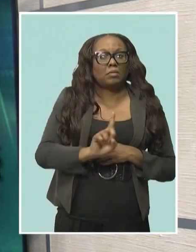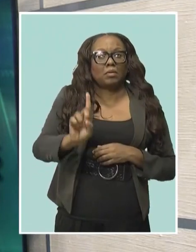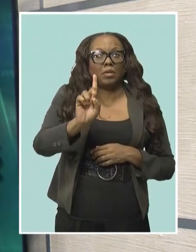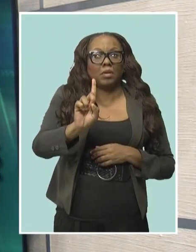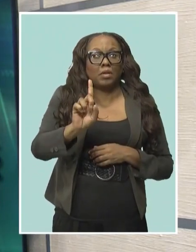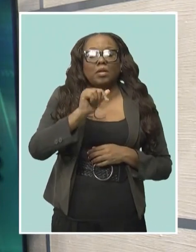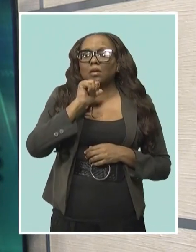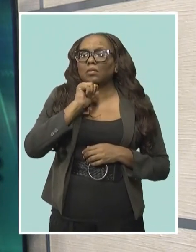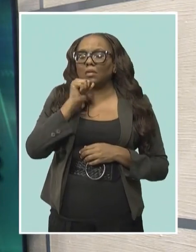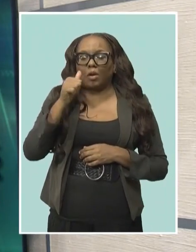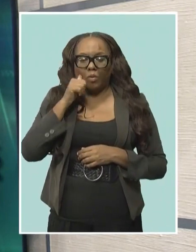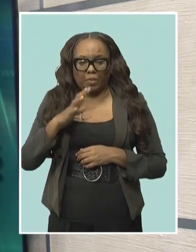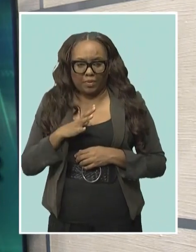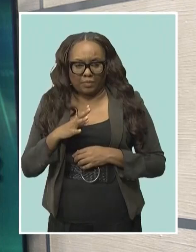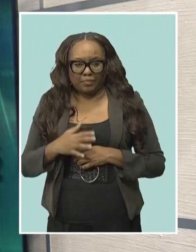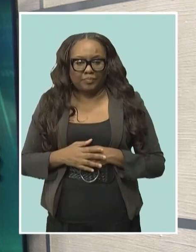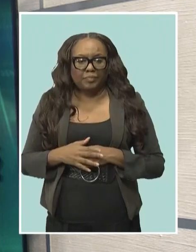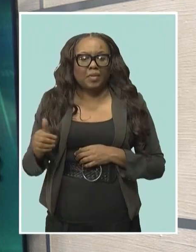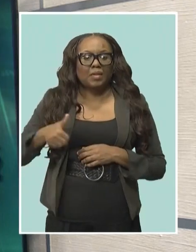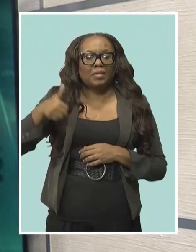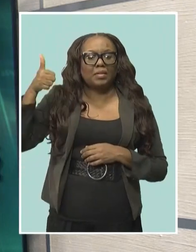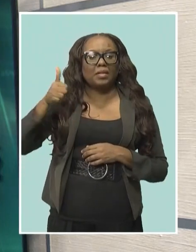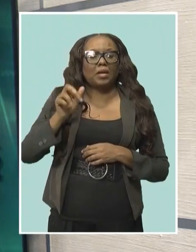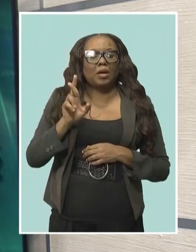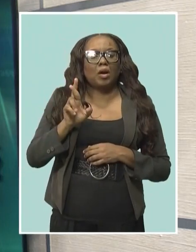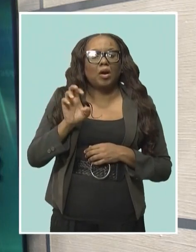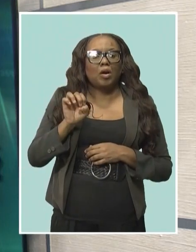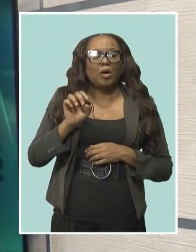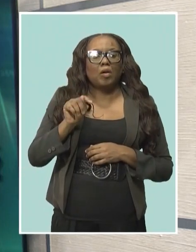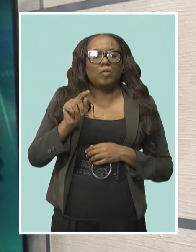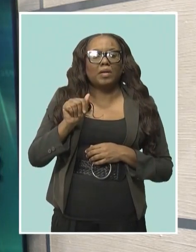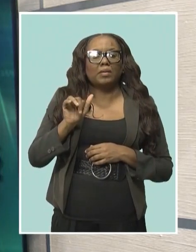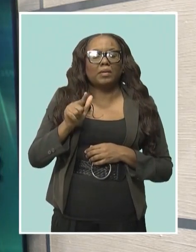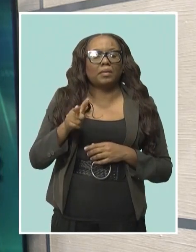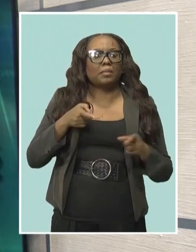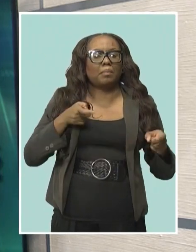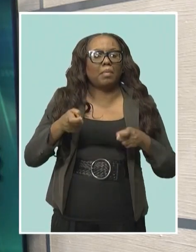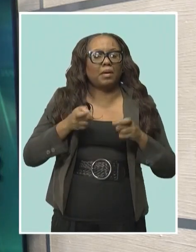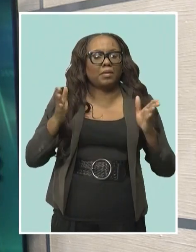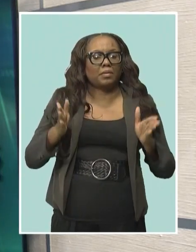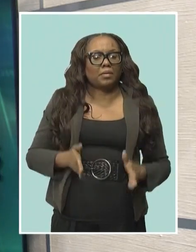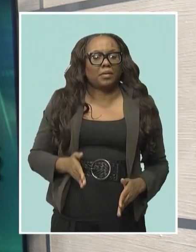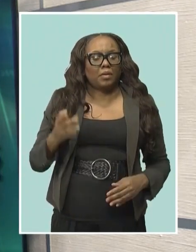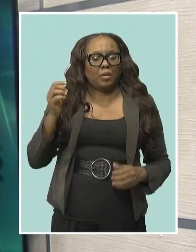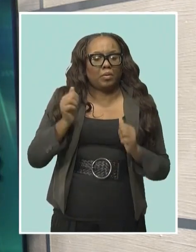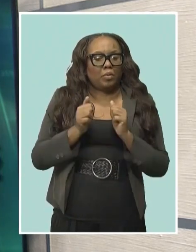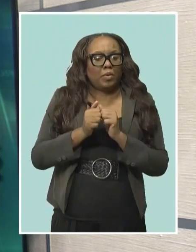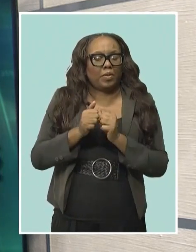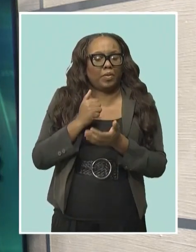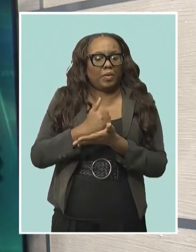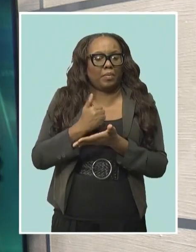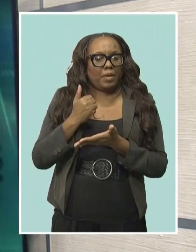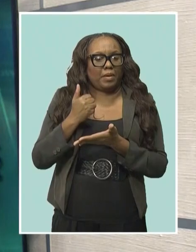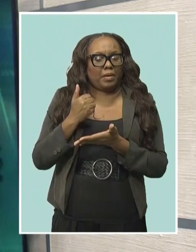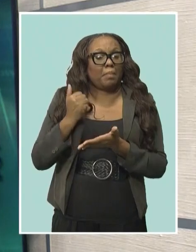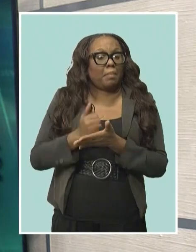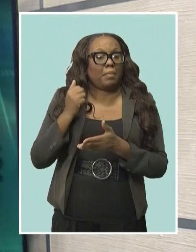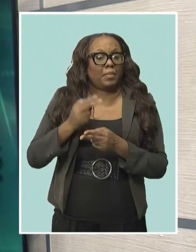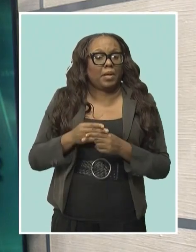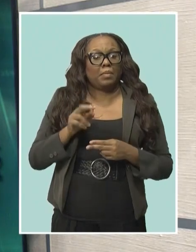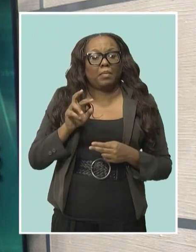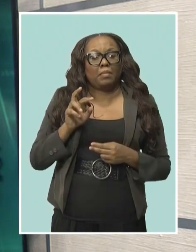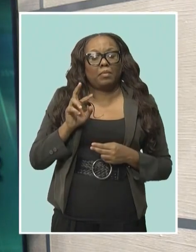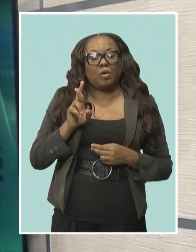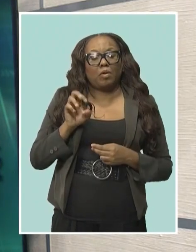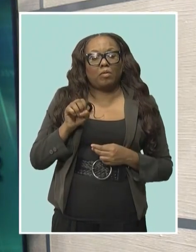forward. Senior retail manager at Republic Bank Barbados, Sandra Reefer-Wallison, pointed to a level of hesitancy among women.